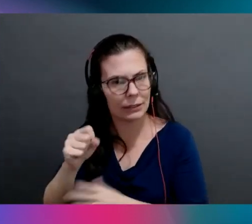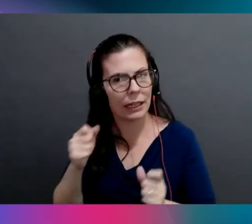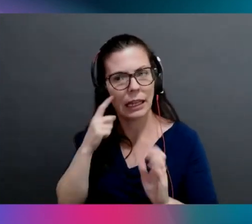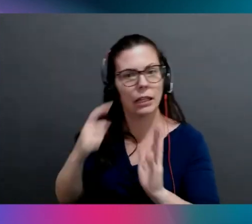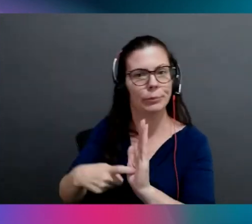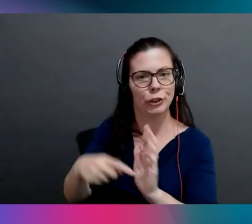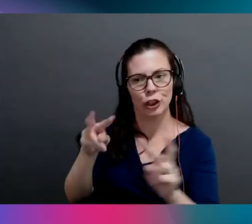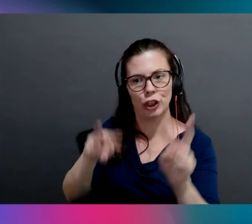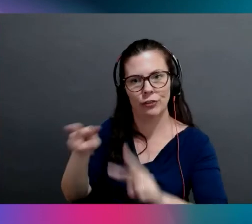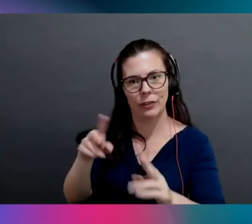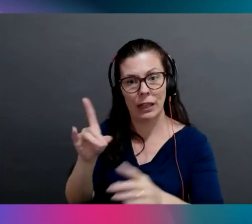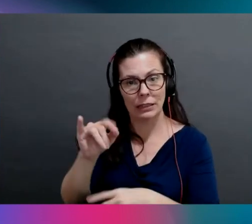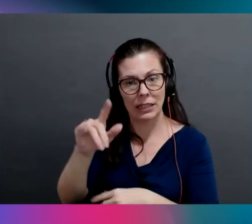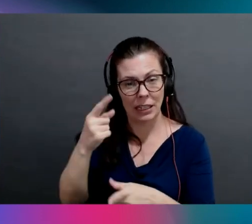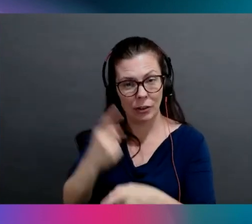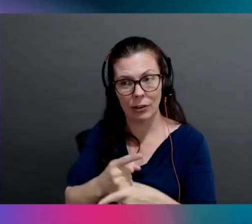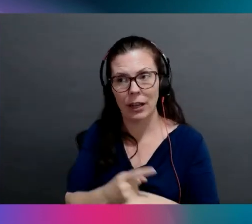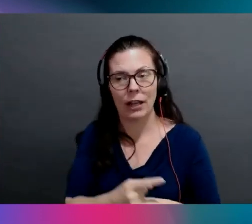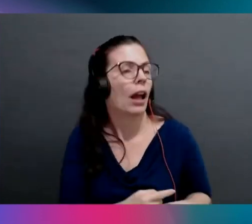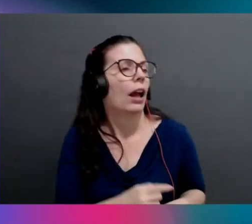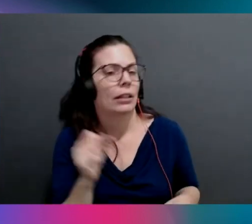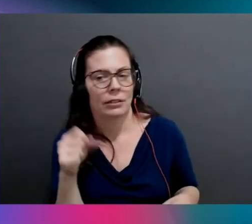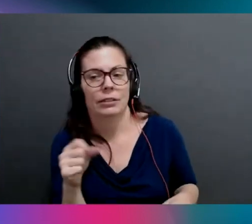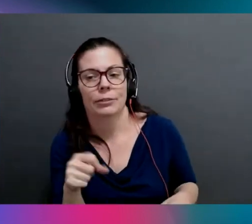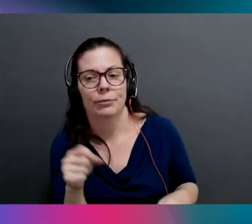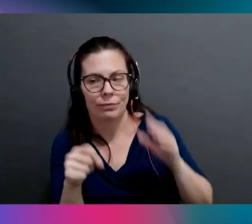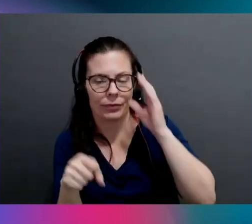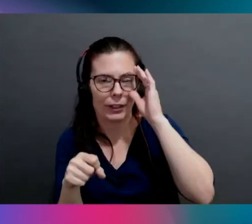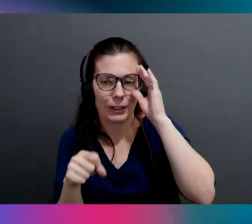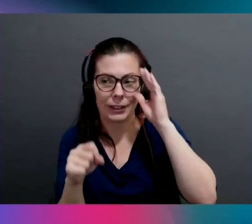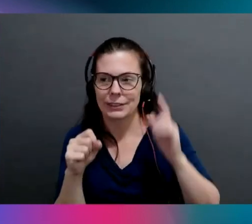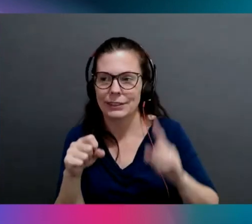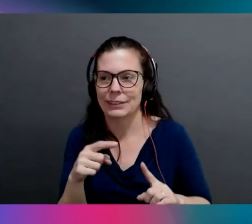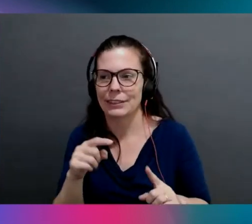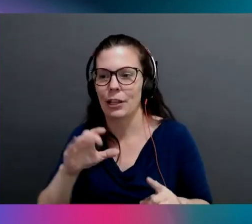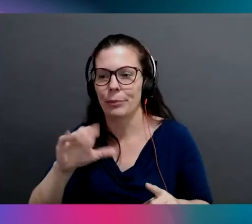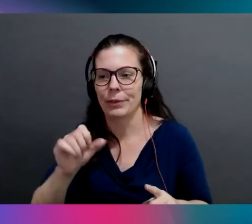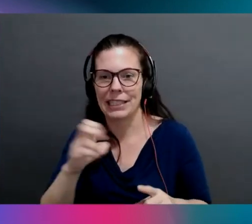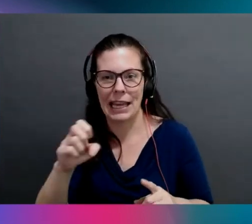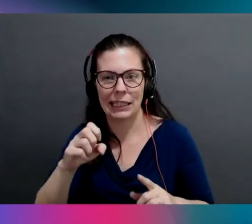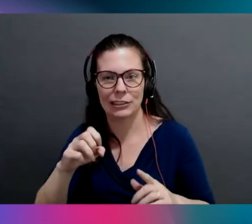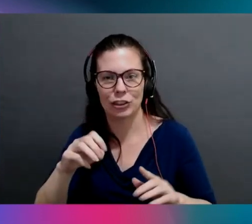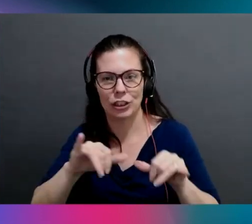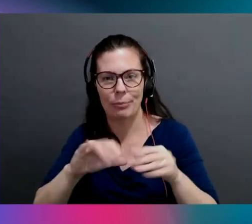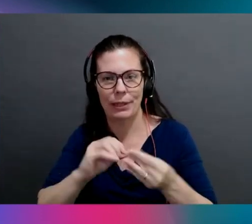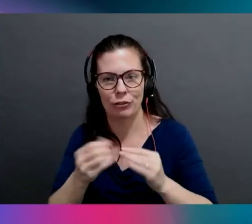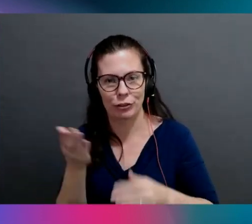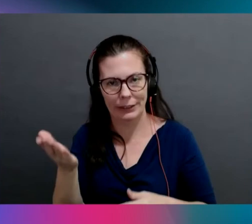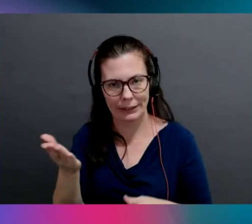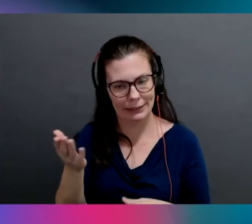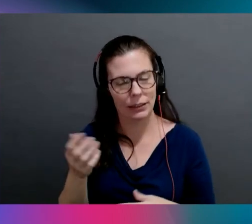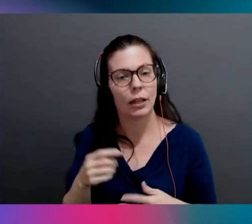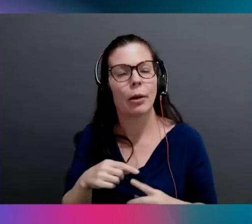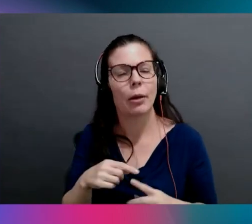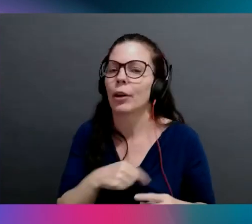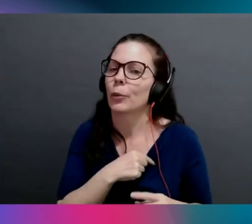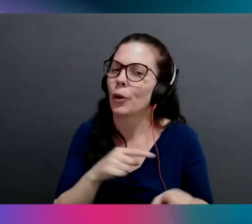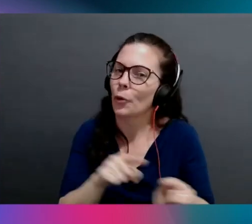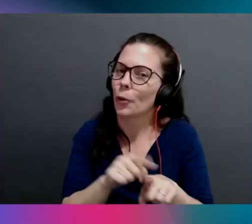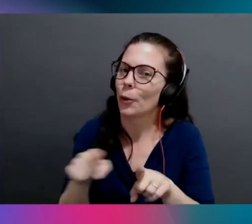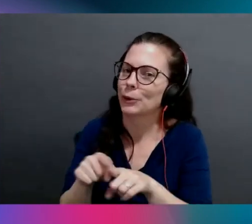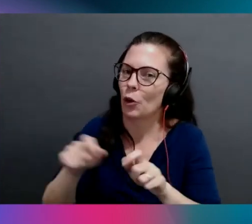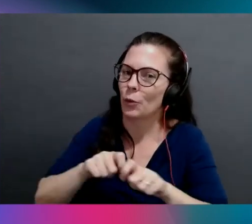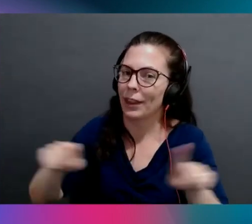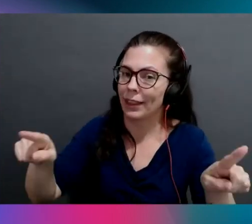right? Yeah. This is some cash Prometheus metrics, but the past, there's a, we are also releasing a